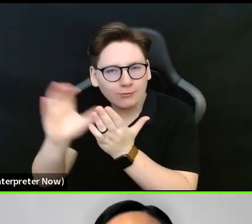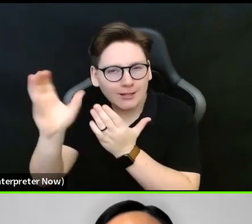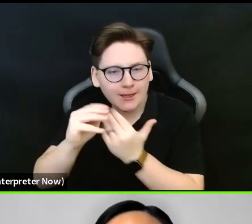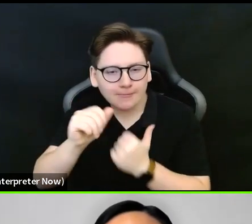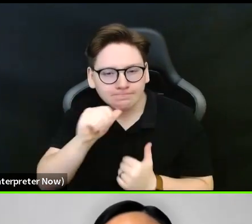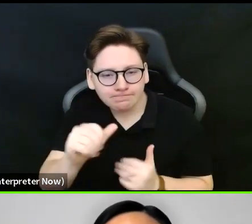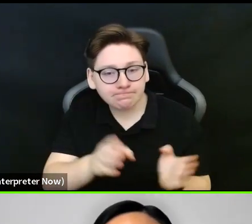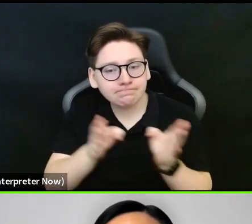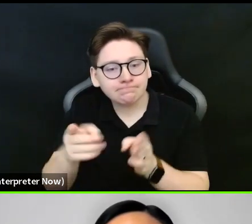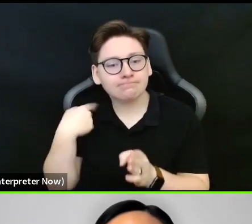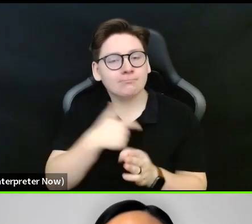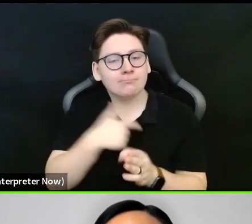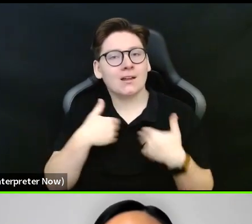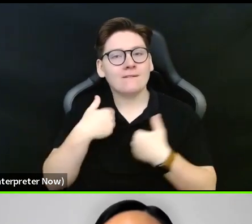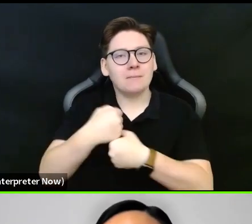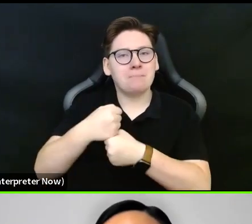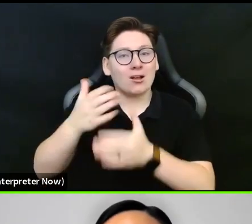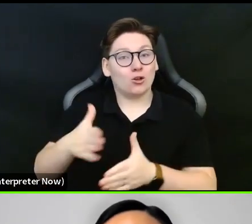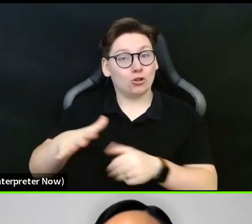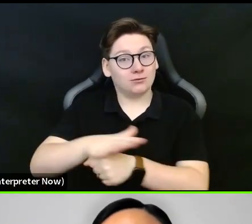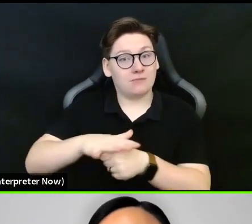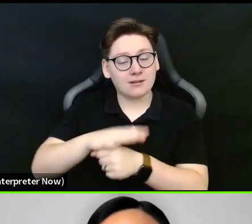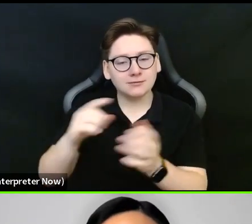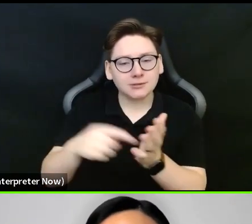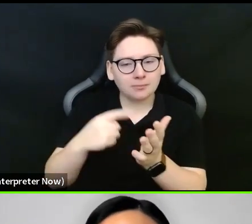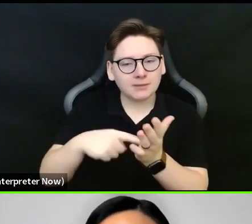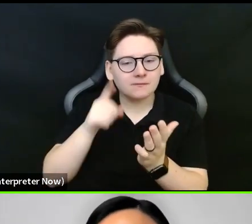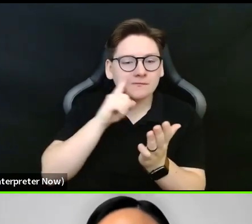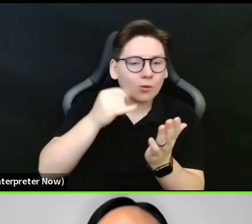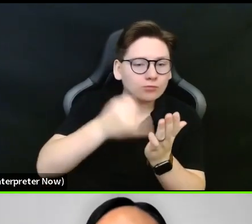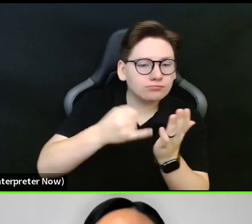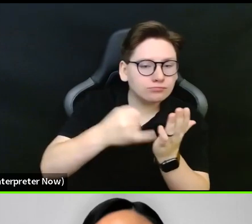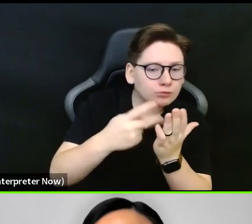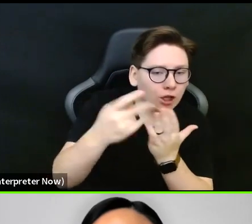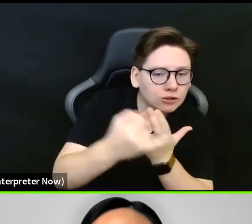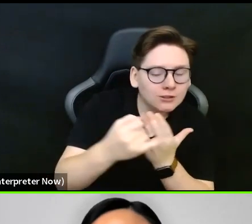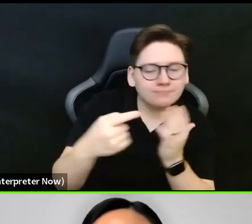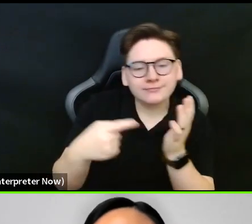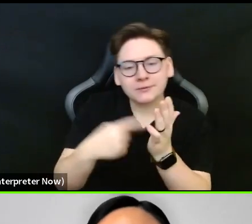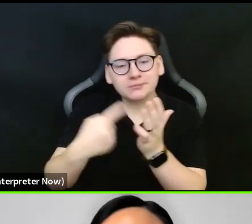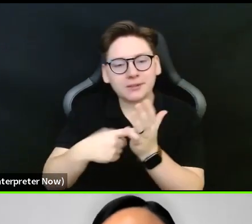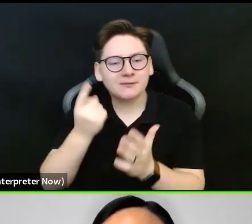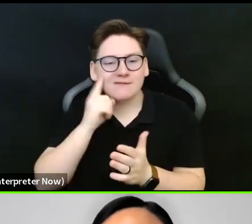sometimes used for artistic projects and sometimes used for intrapreneurship programming.